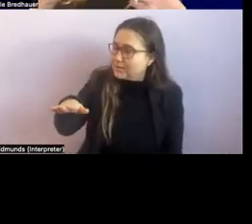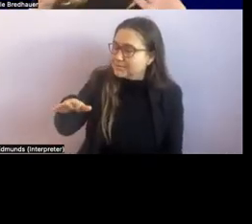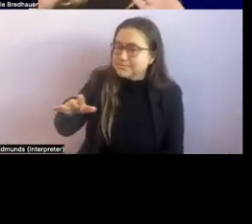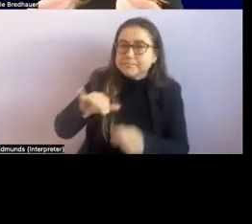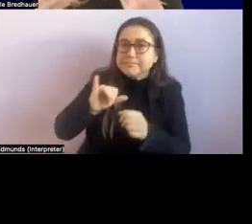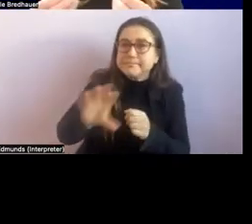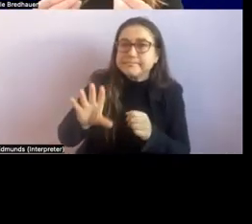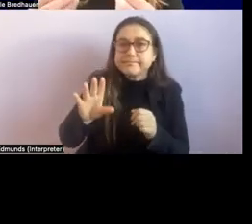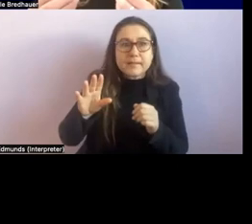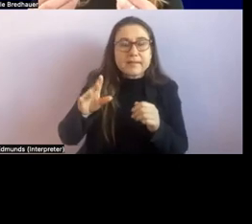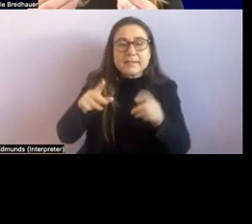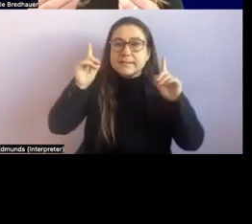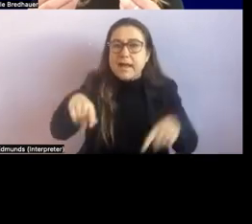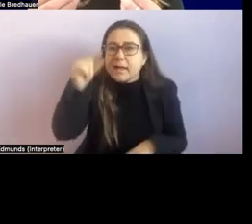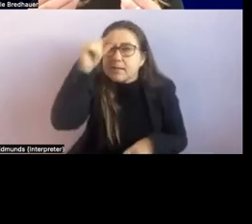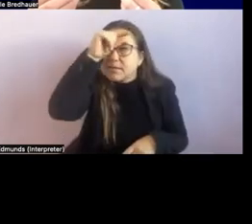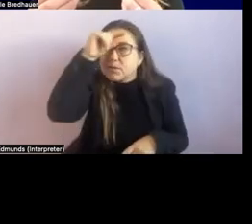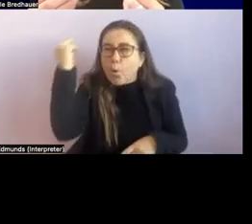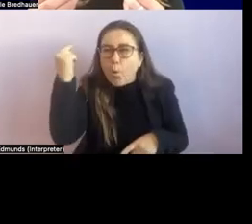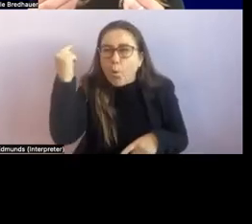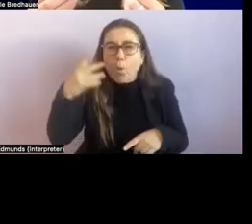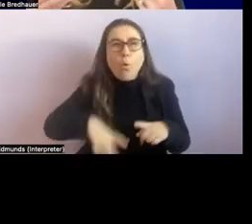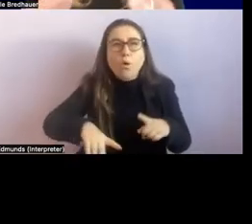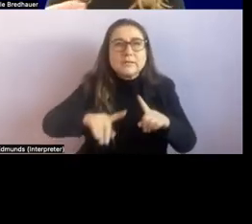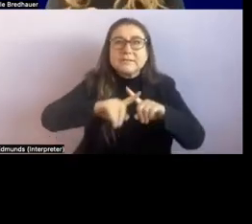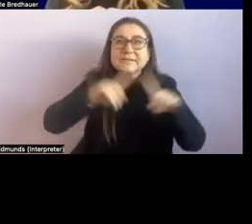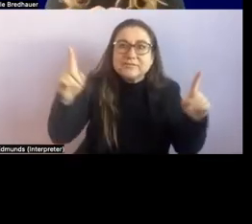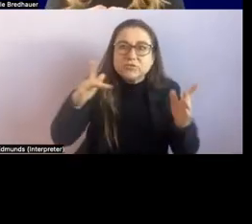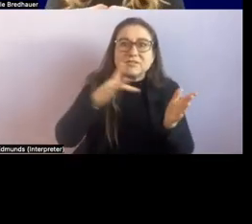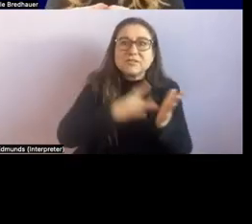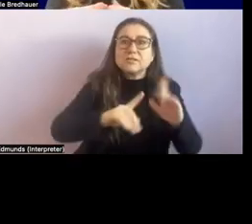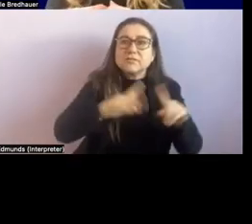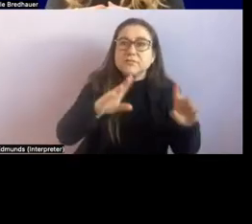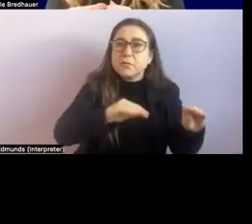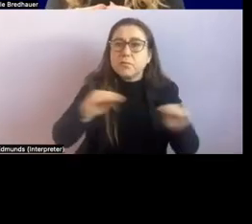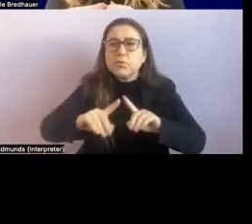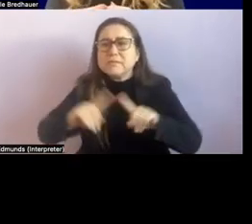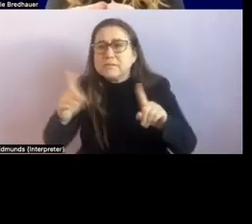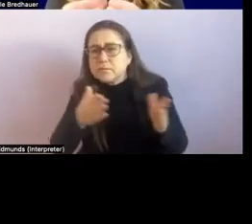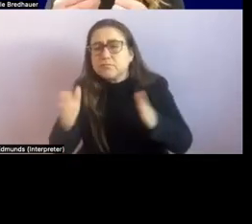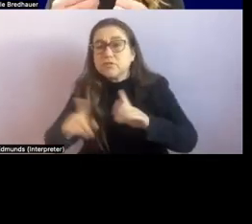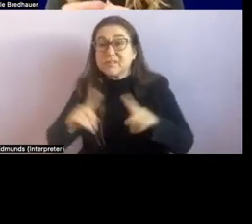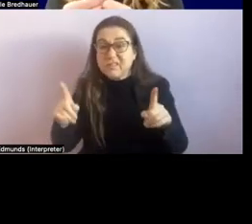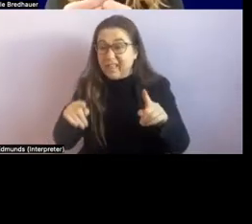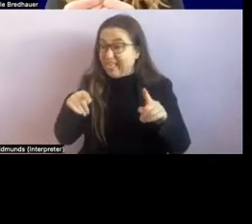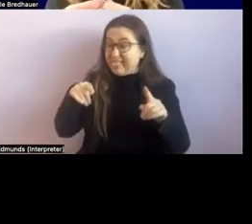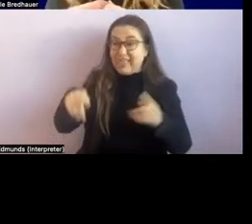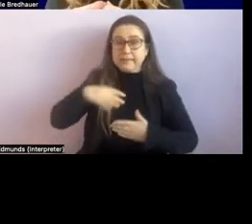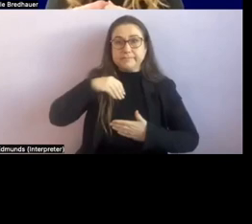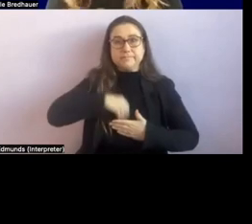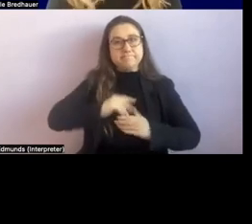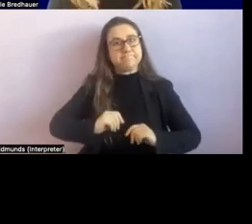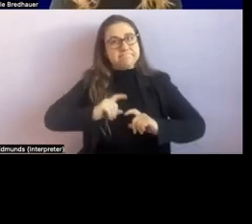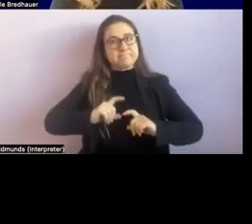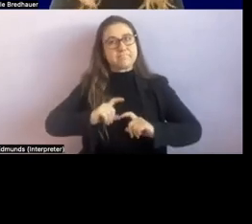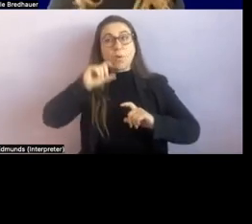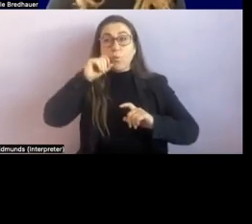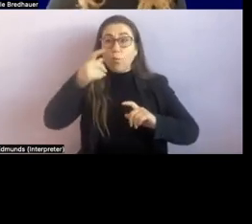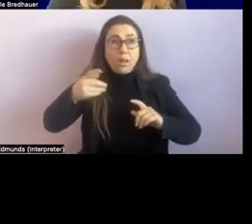this learning will be transitioned to other places it's very exciting